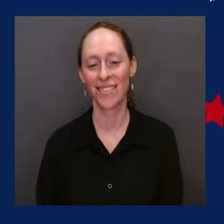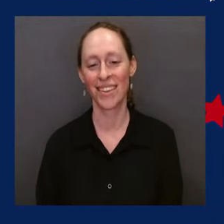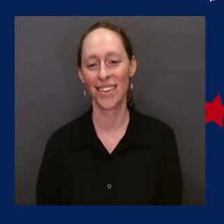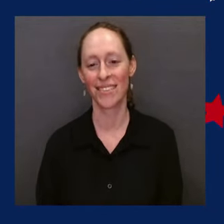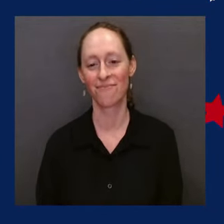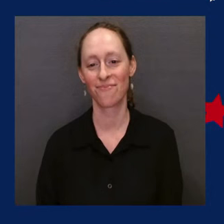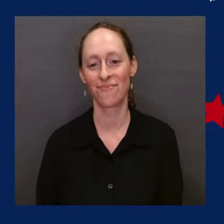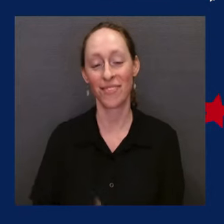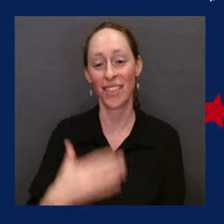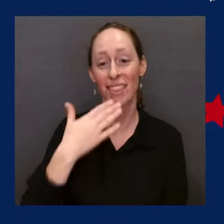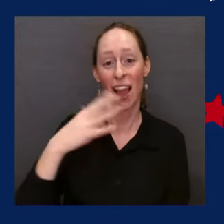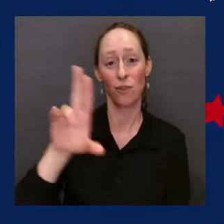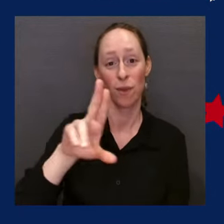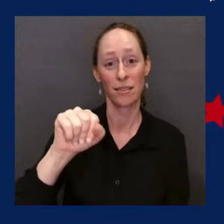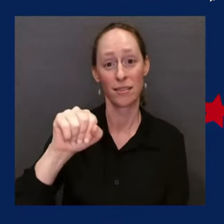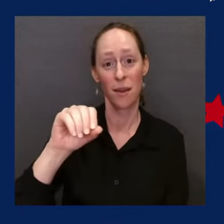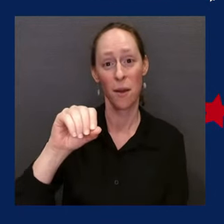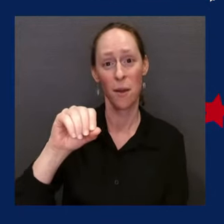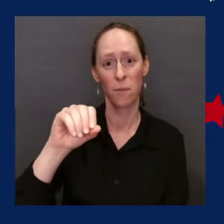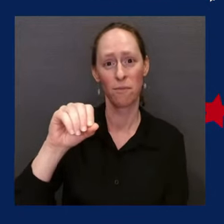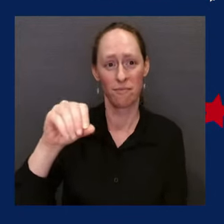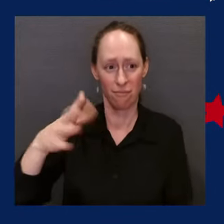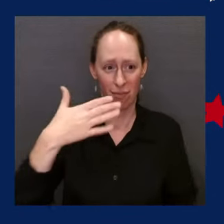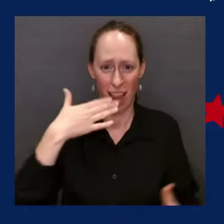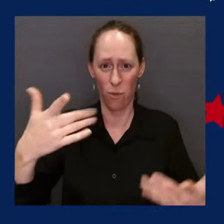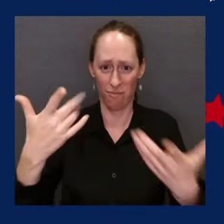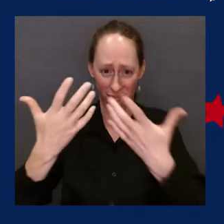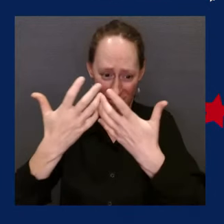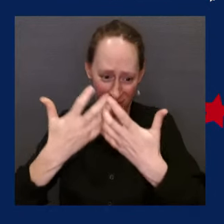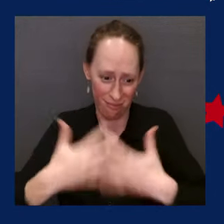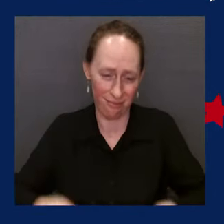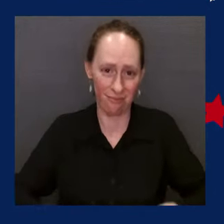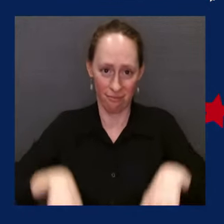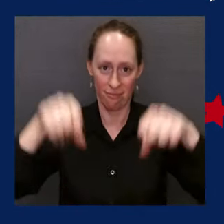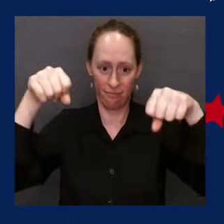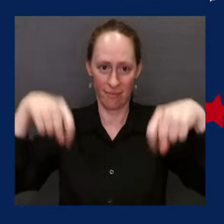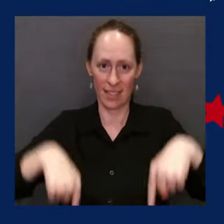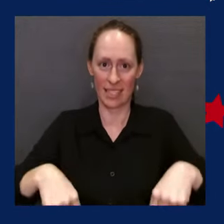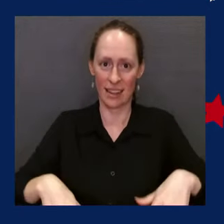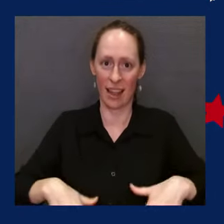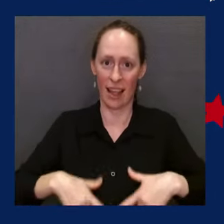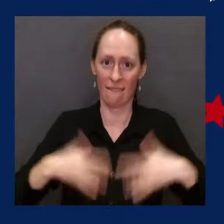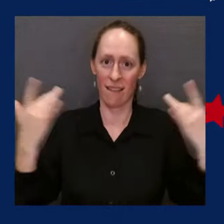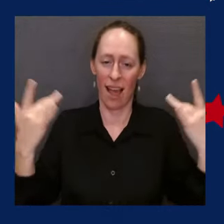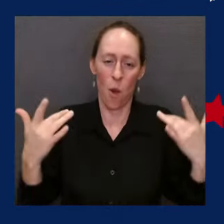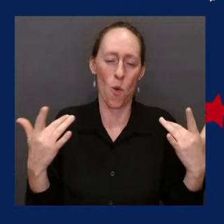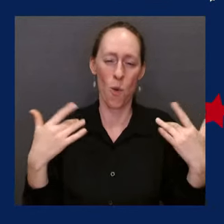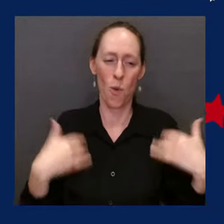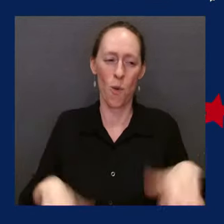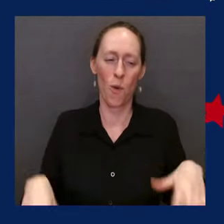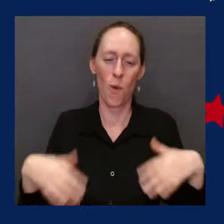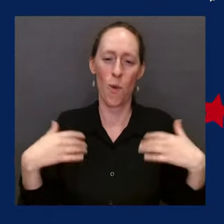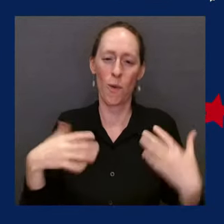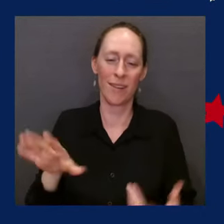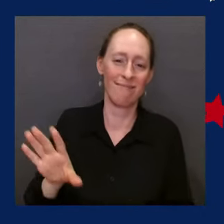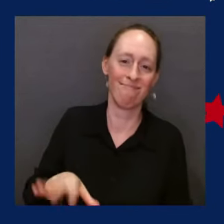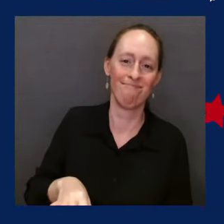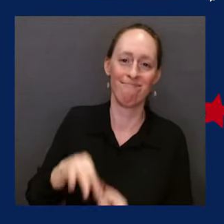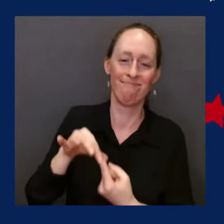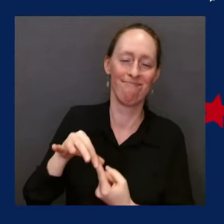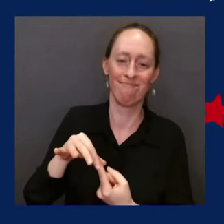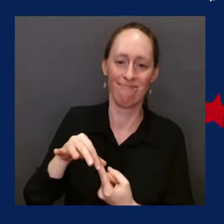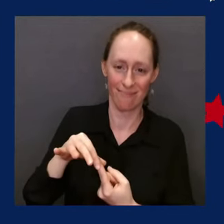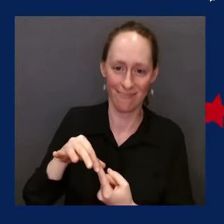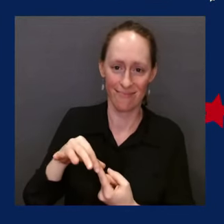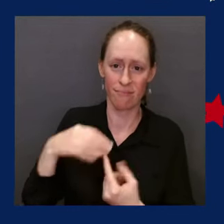so special and for being such a great partner to my White House Joining Forces Initiative that supports military and